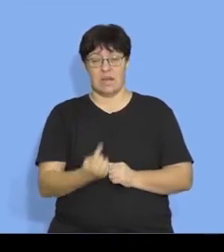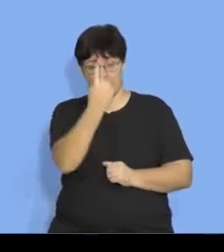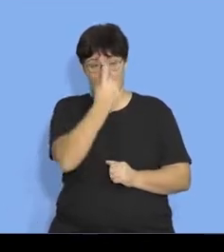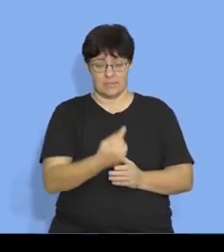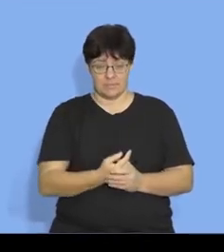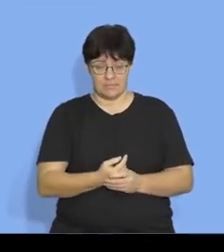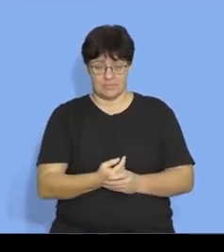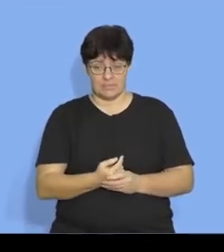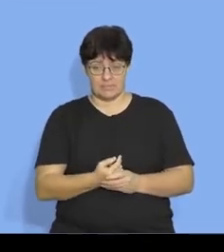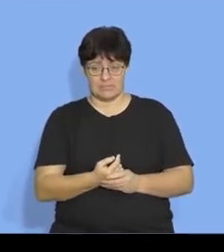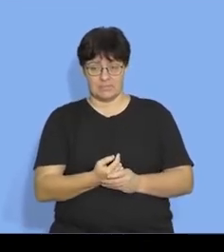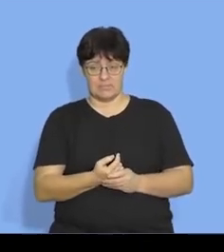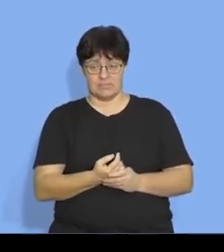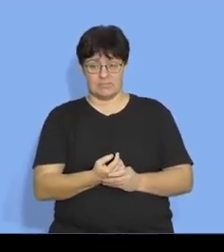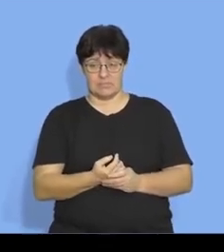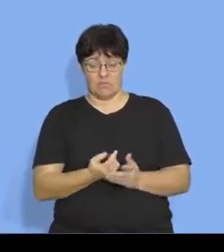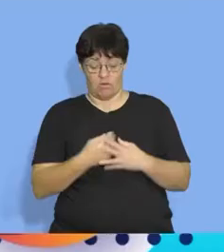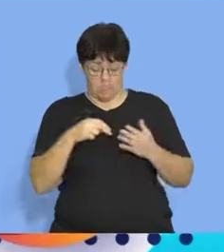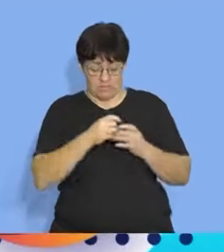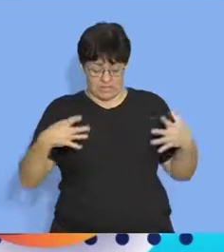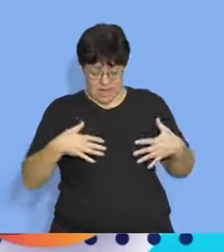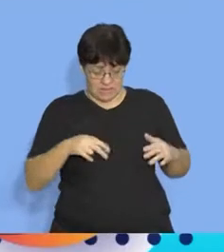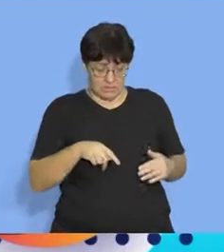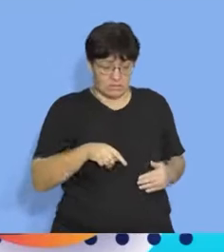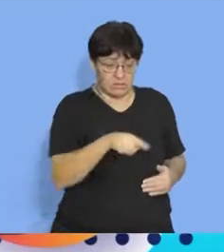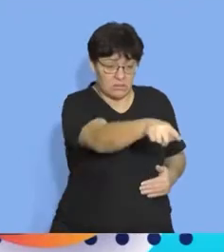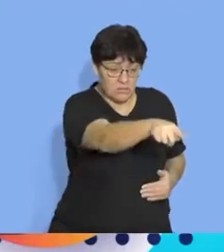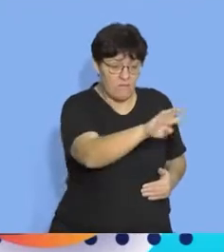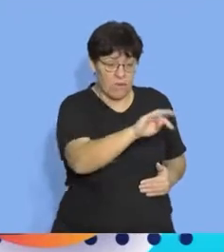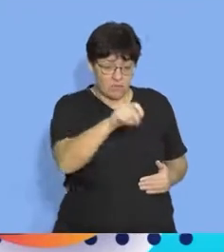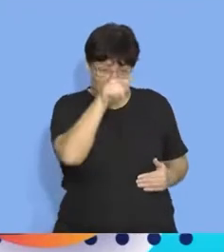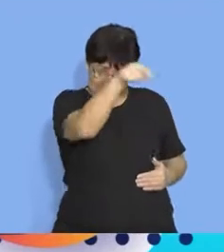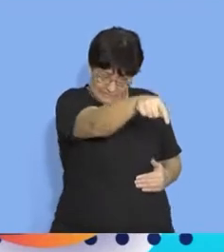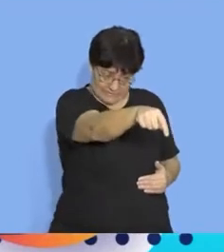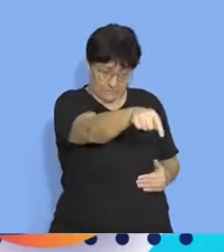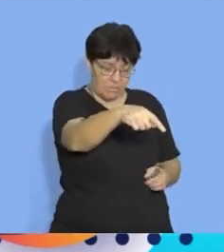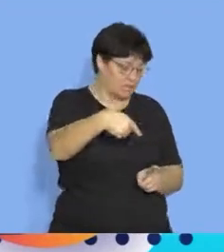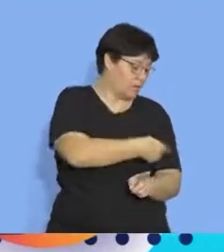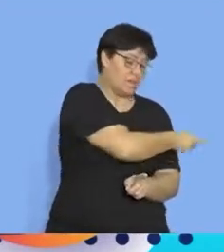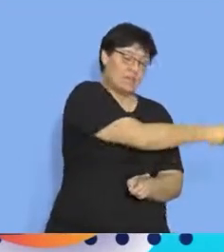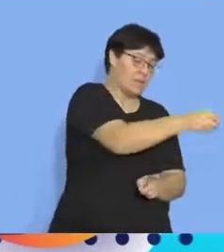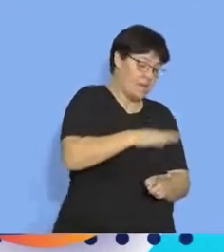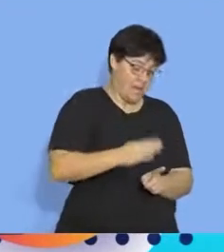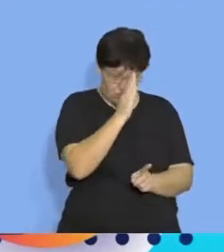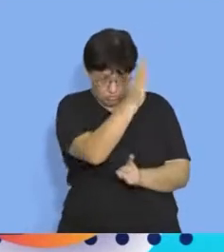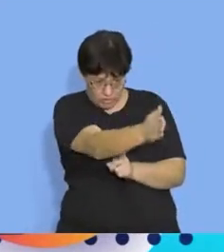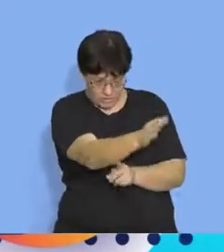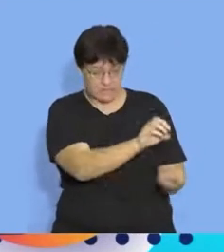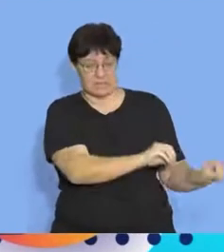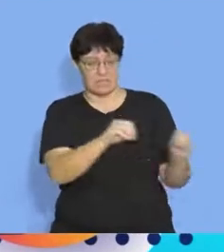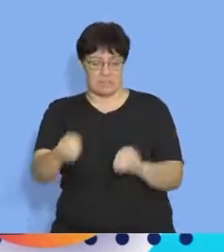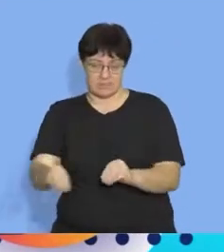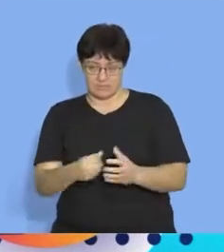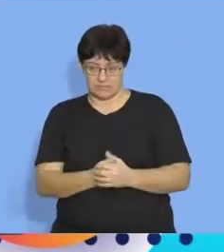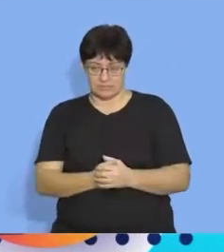up so that's from her starting position my frame of reference is there